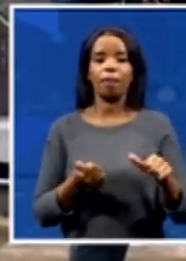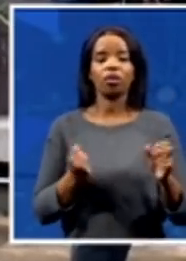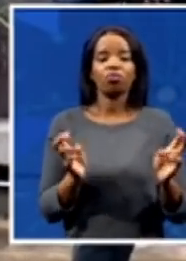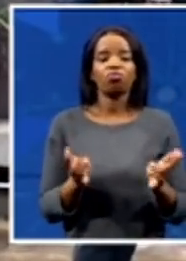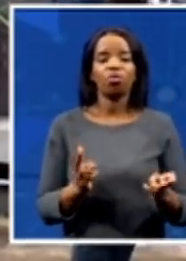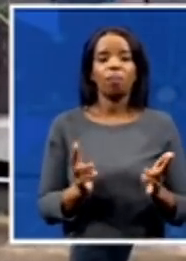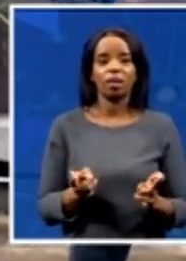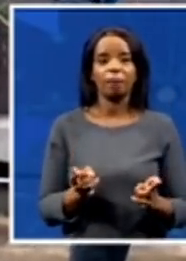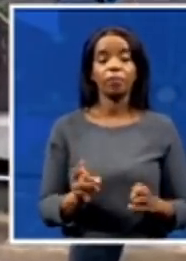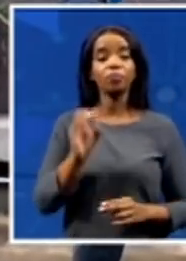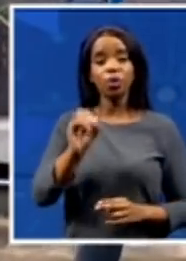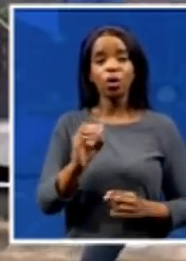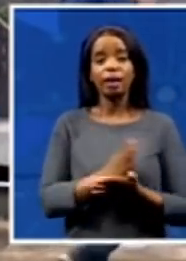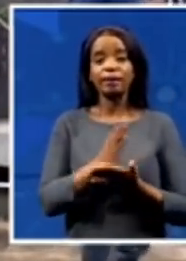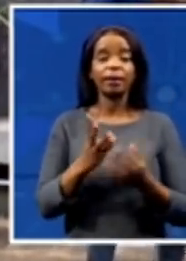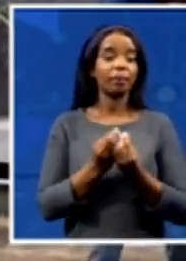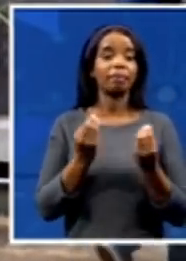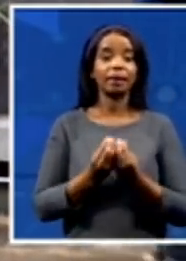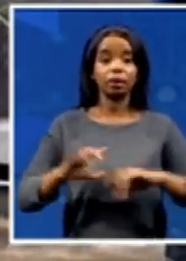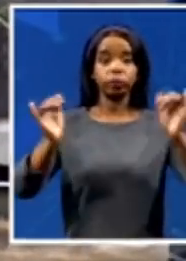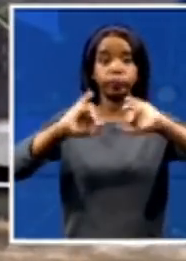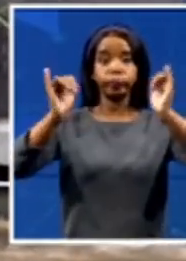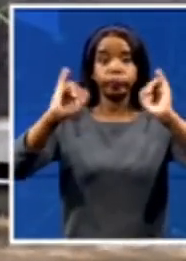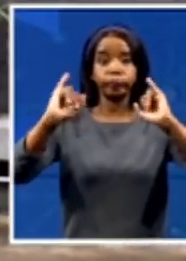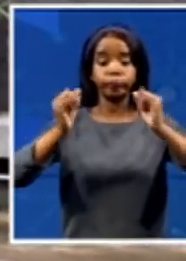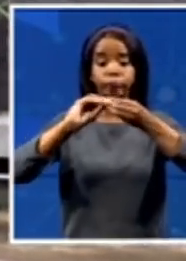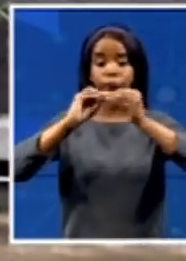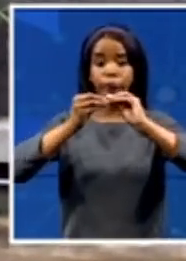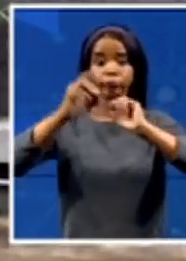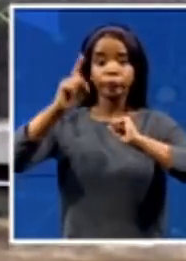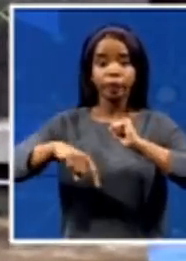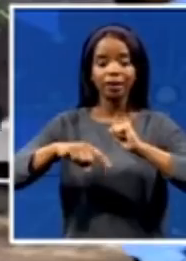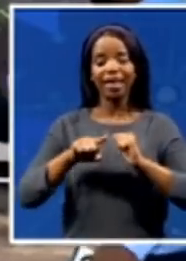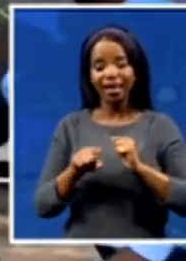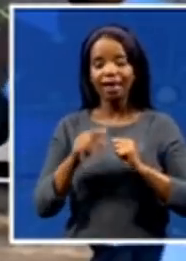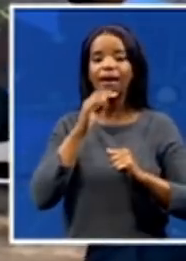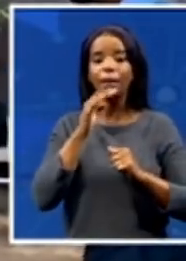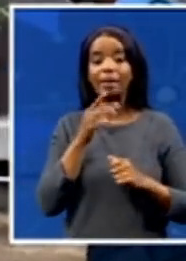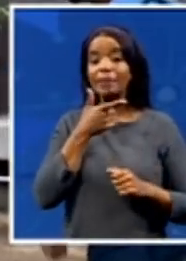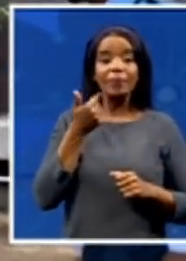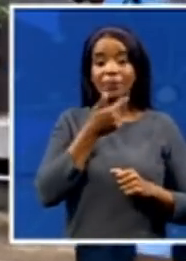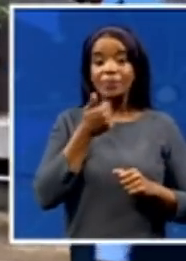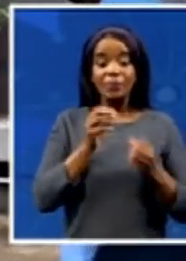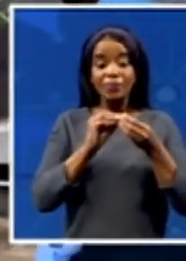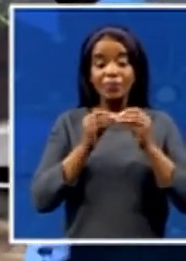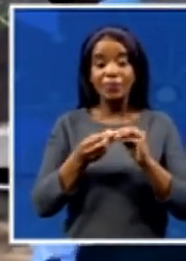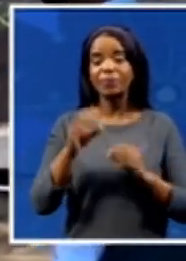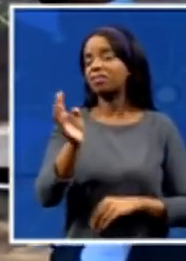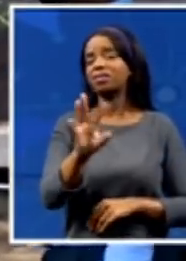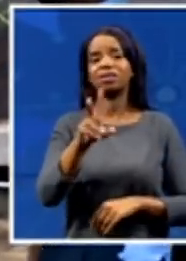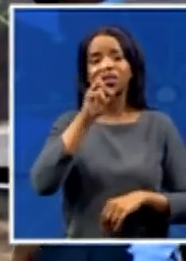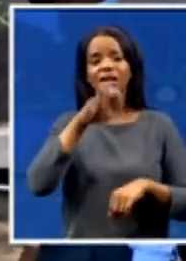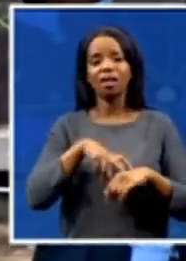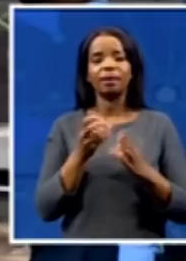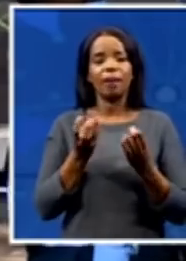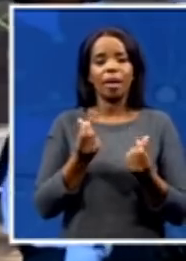Those are the things which are not going to be a short-term responses from government, which will require more funding for us to be able to restore those